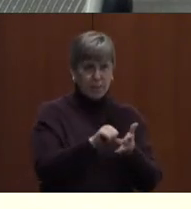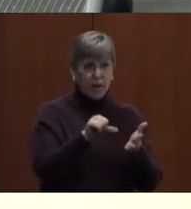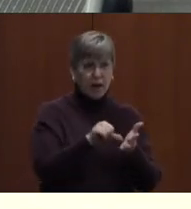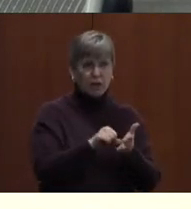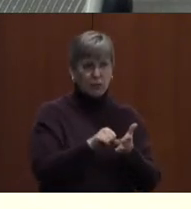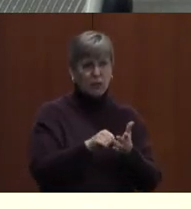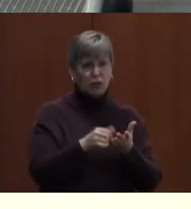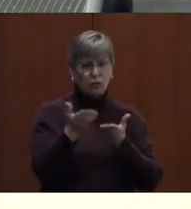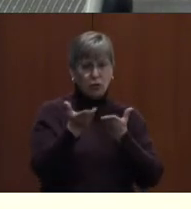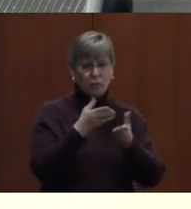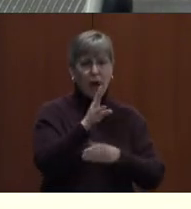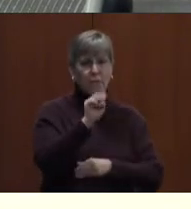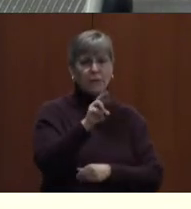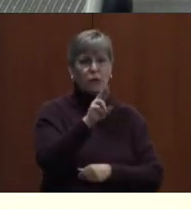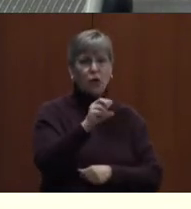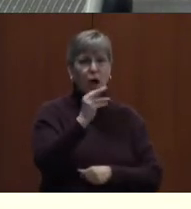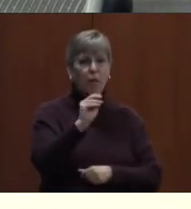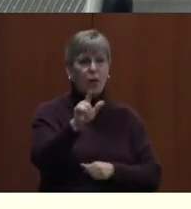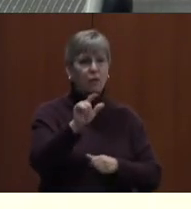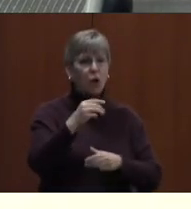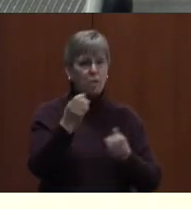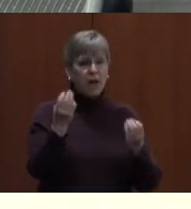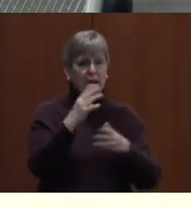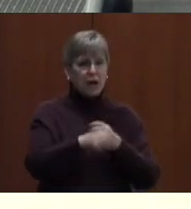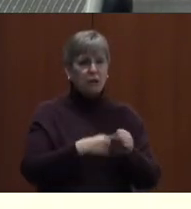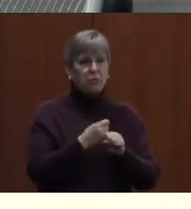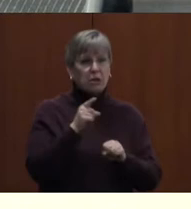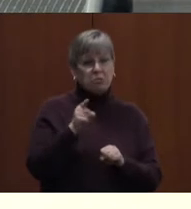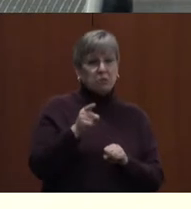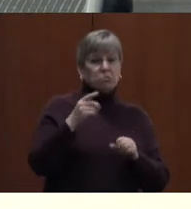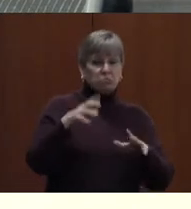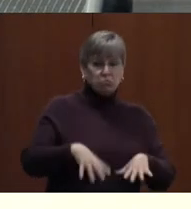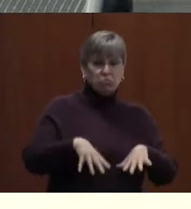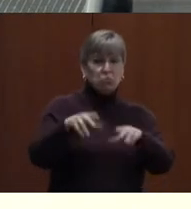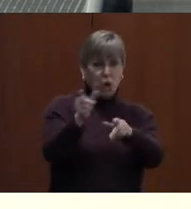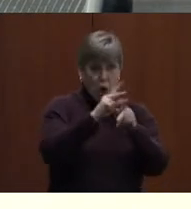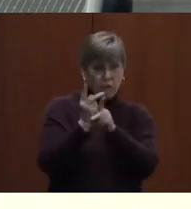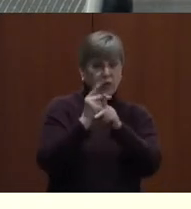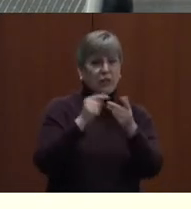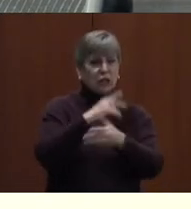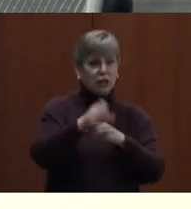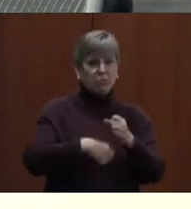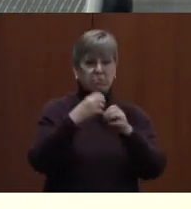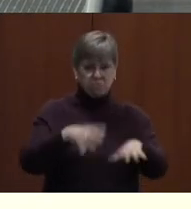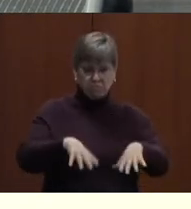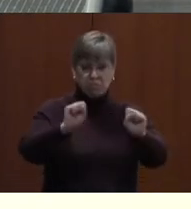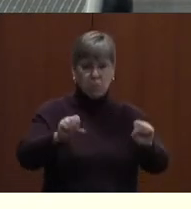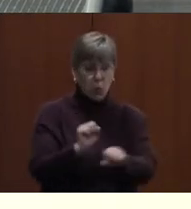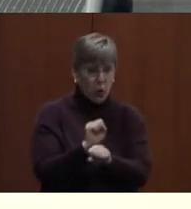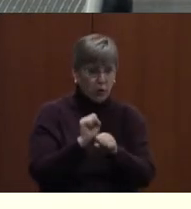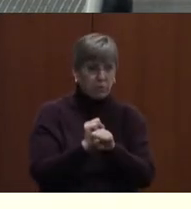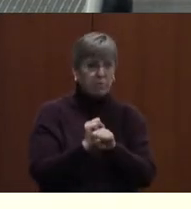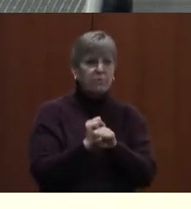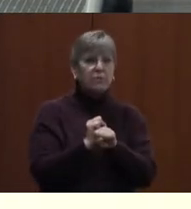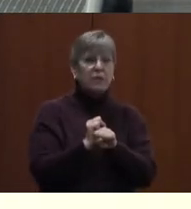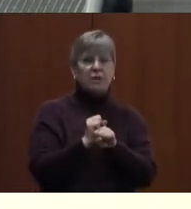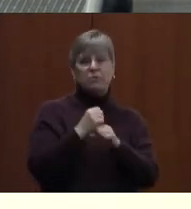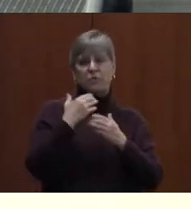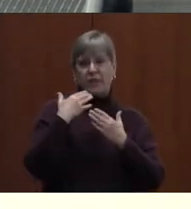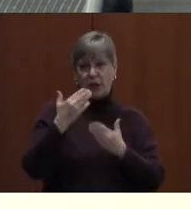Hummel for so many years. Kristen graciously stepped up and took the reins this year. We're pleased to do that. at this time, I think I'll turn it over to Kristen.